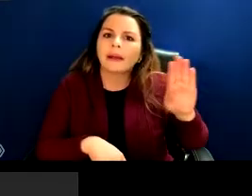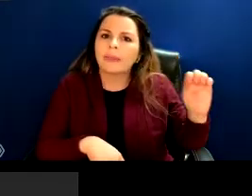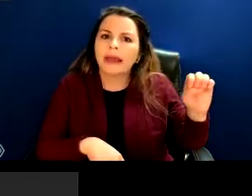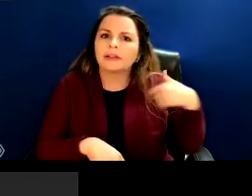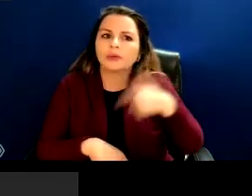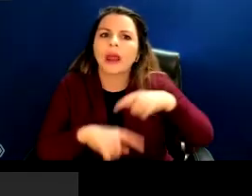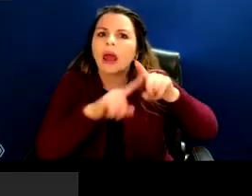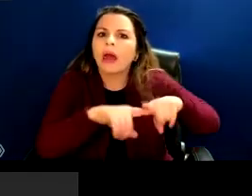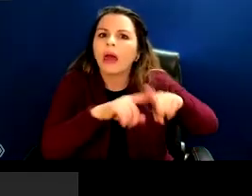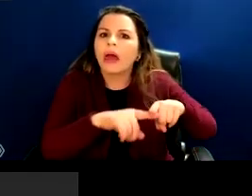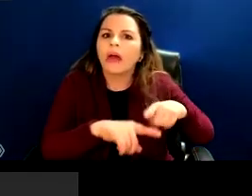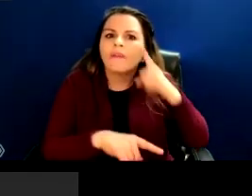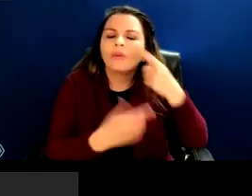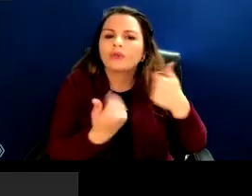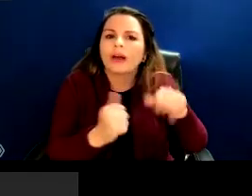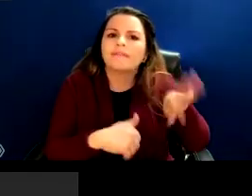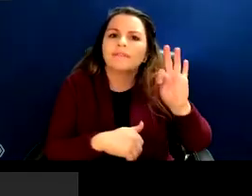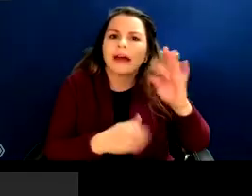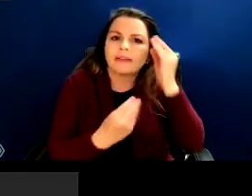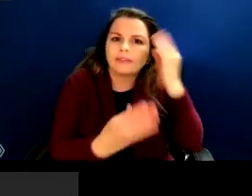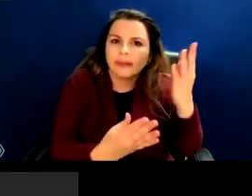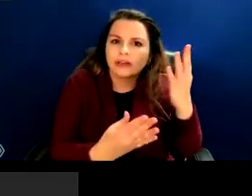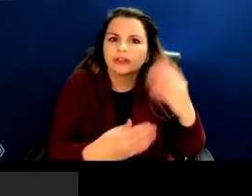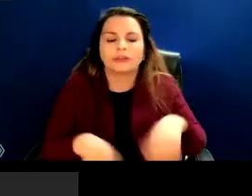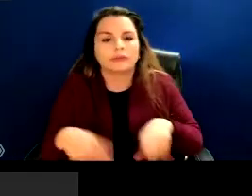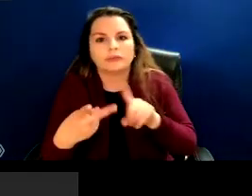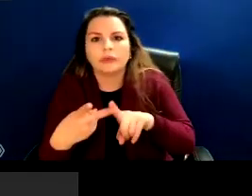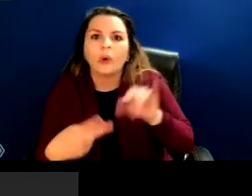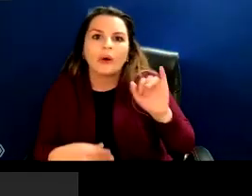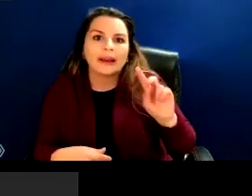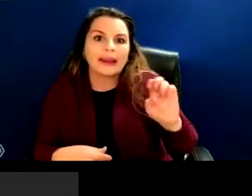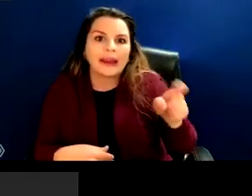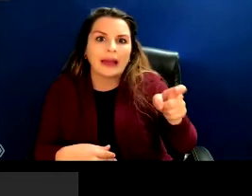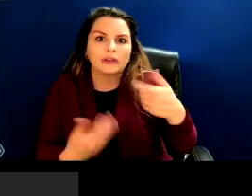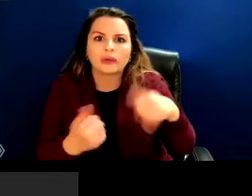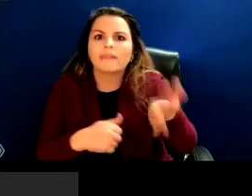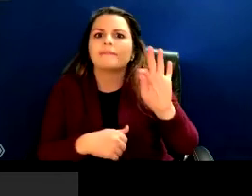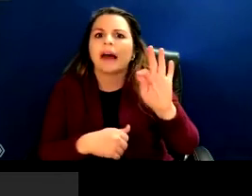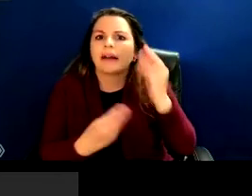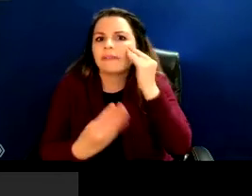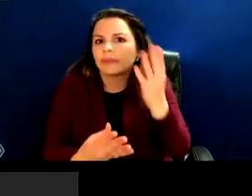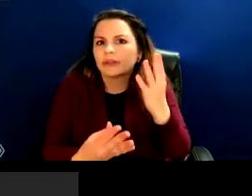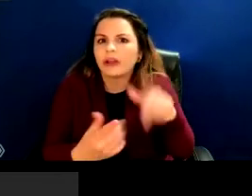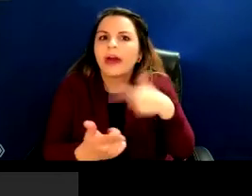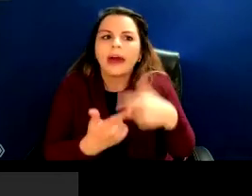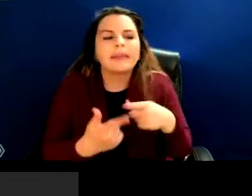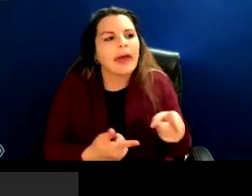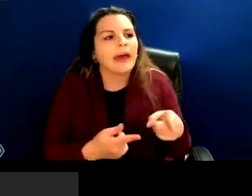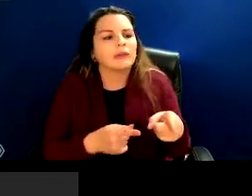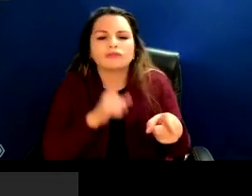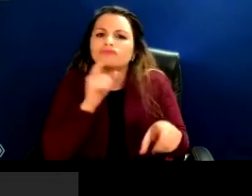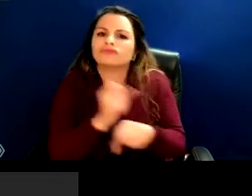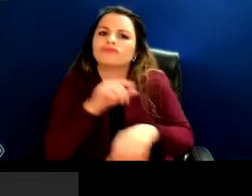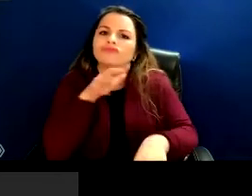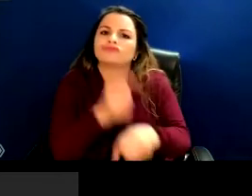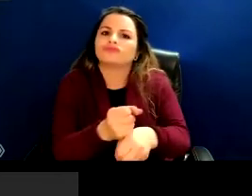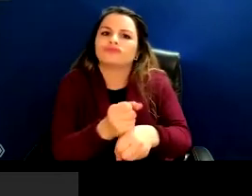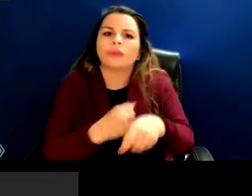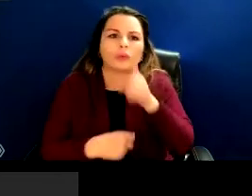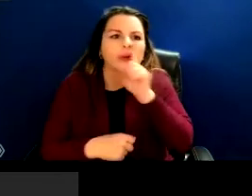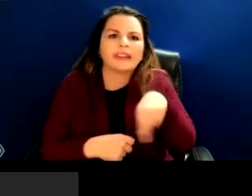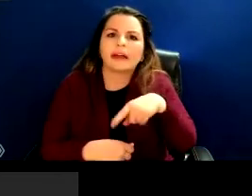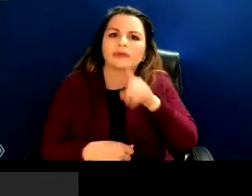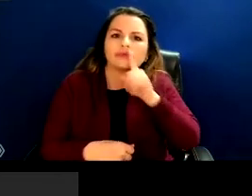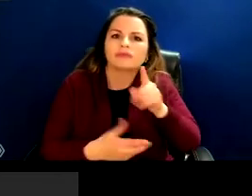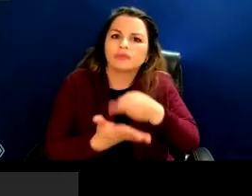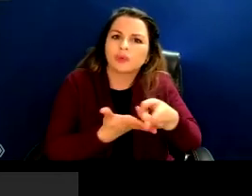searching an index of the Web and relating to it as if it's true, credible?